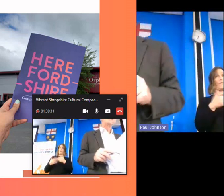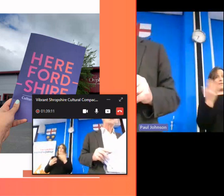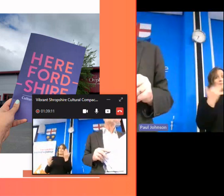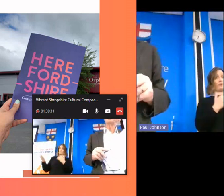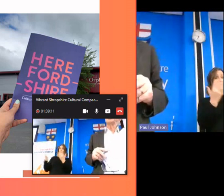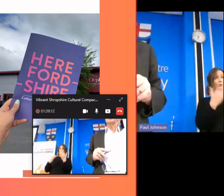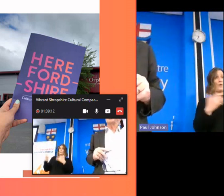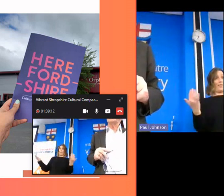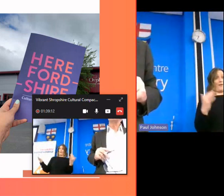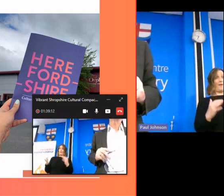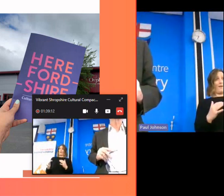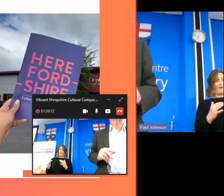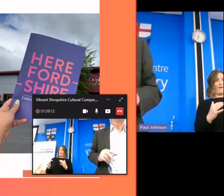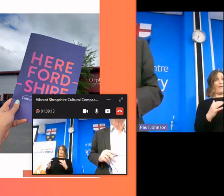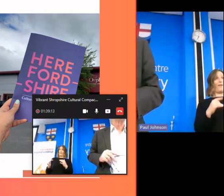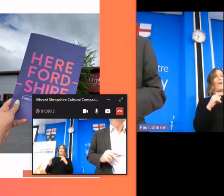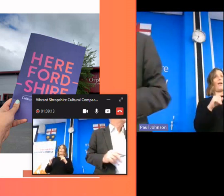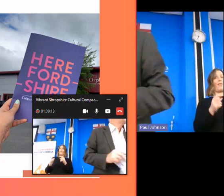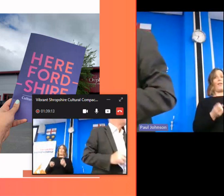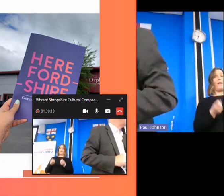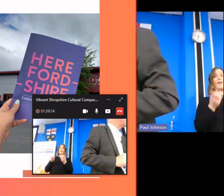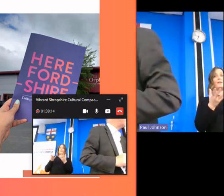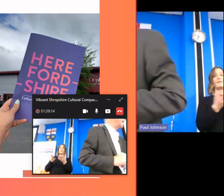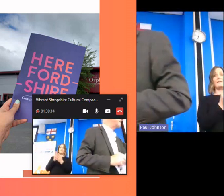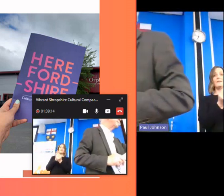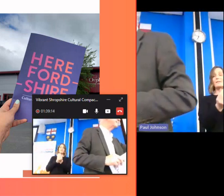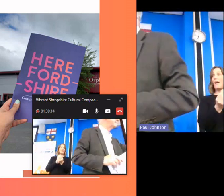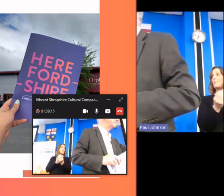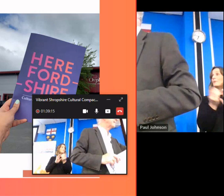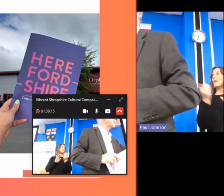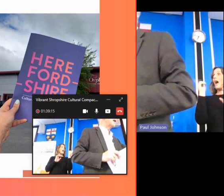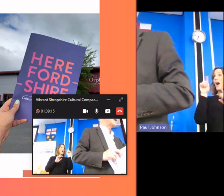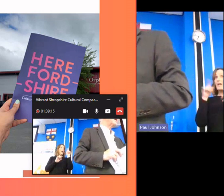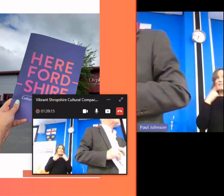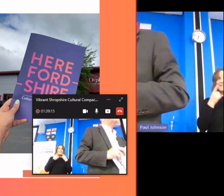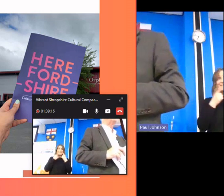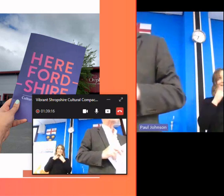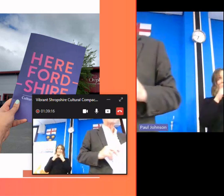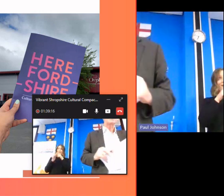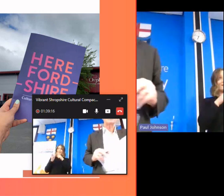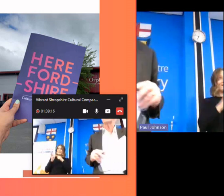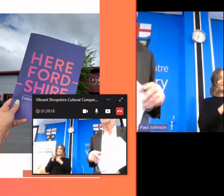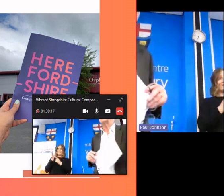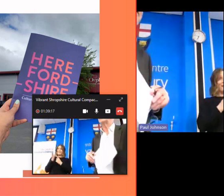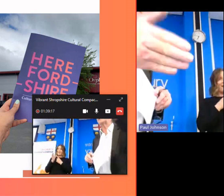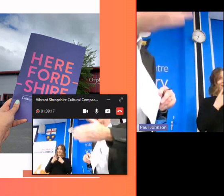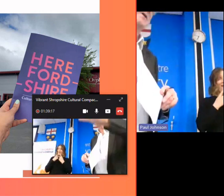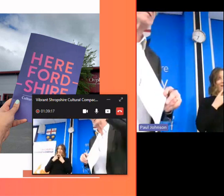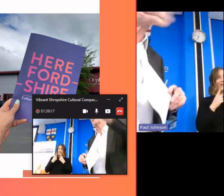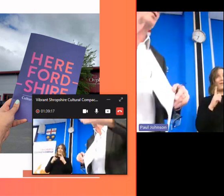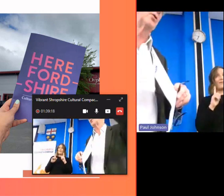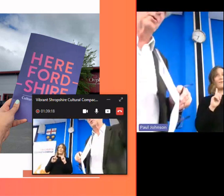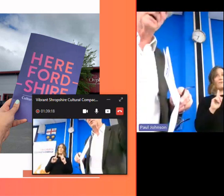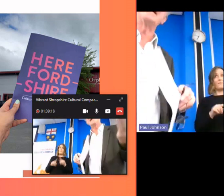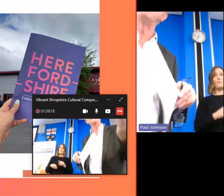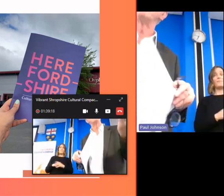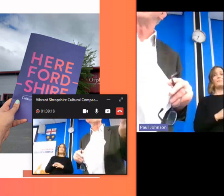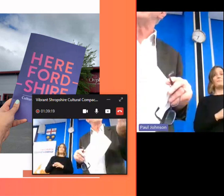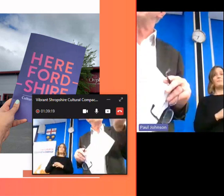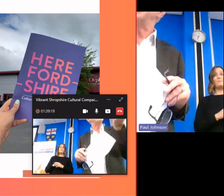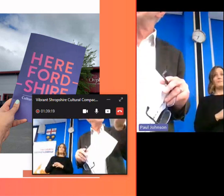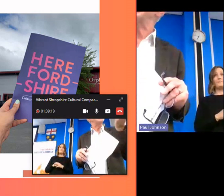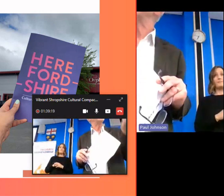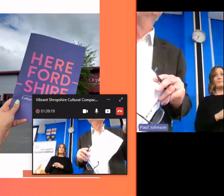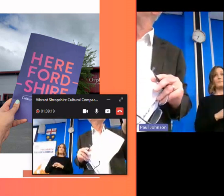and then put examples as well as data um but actually the visual or